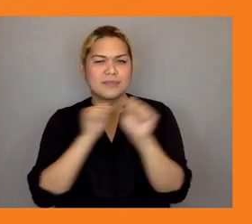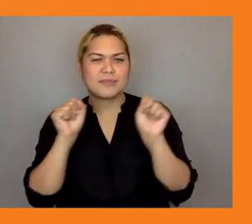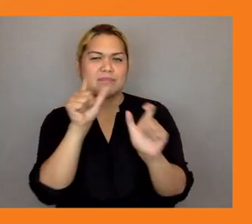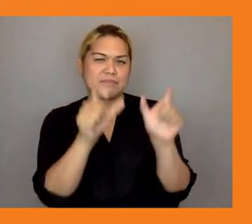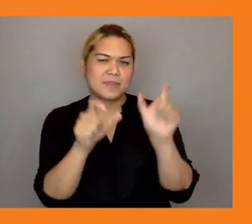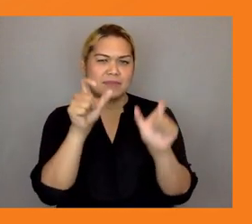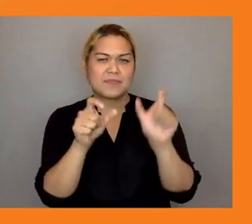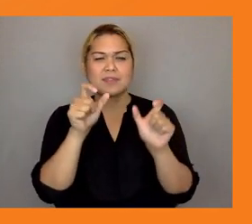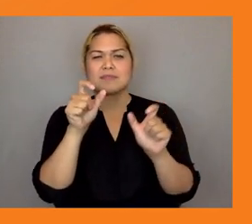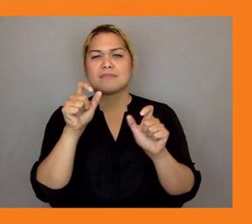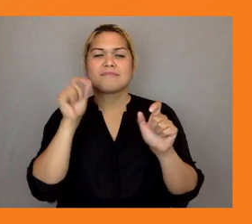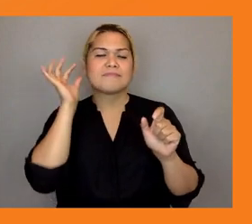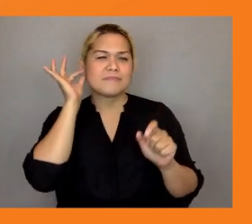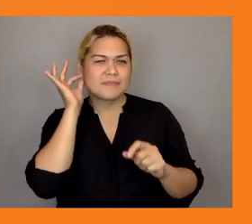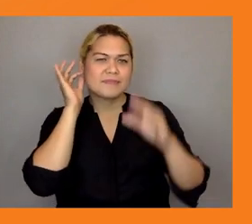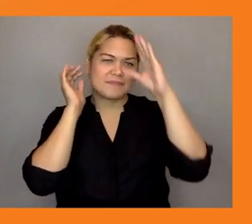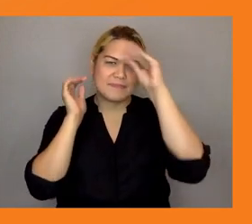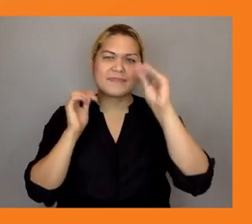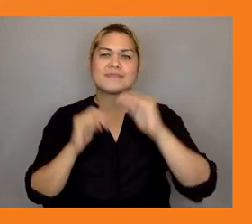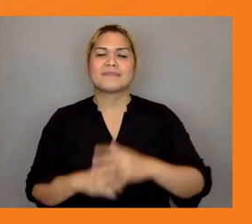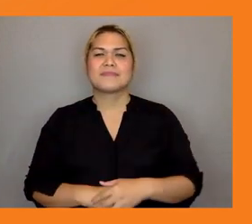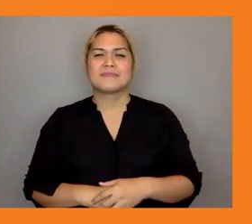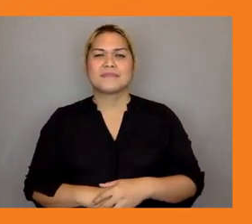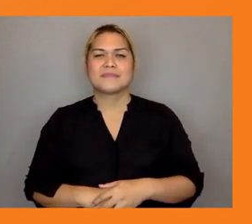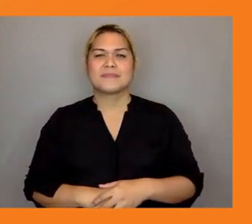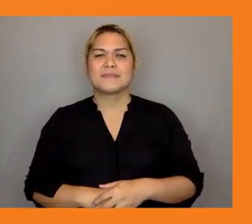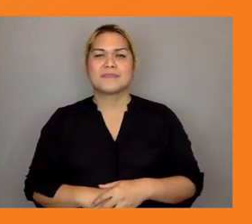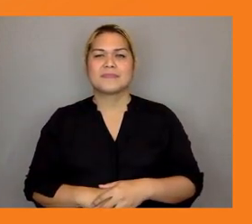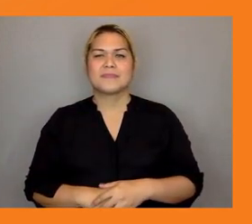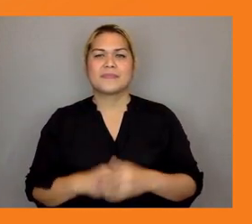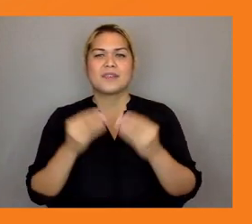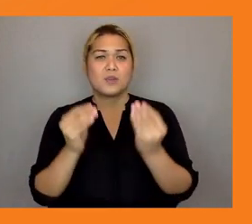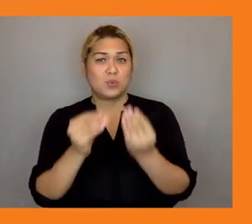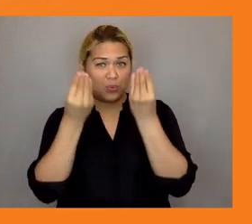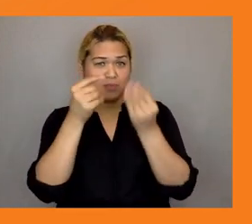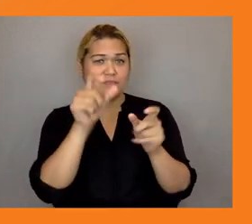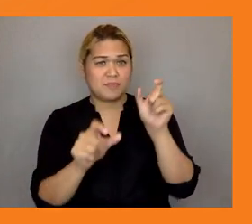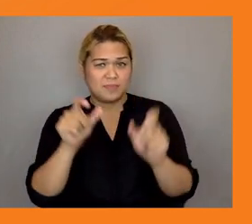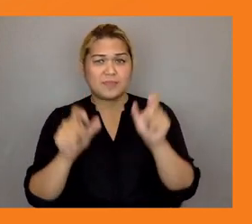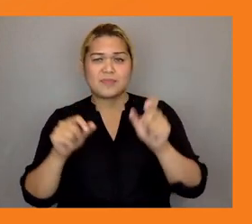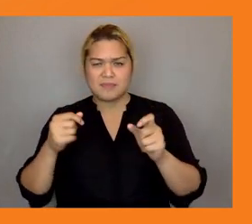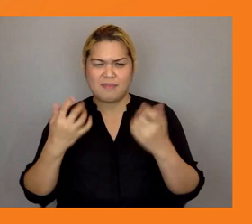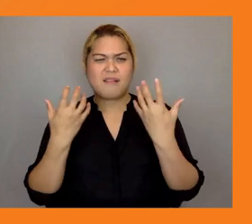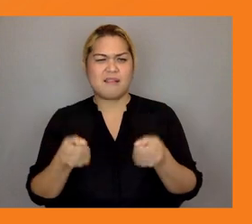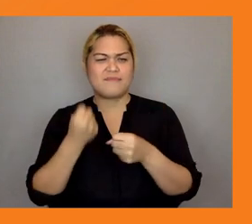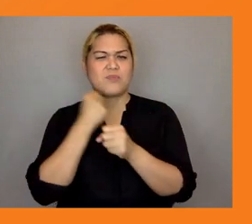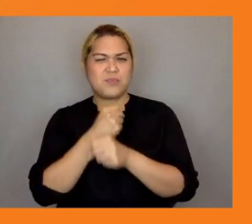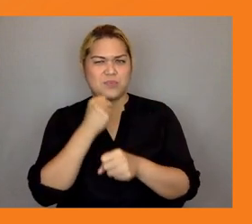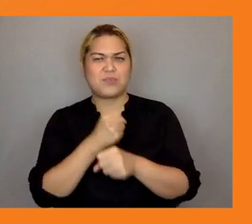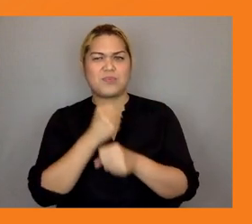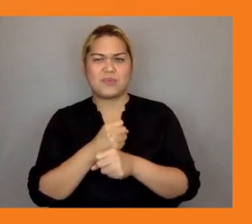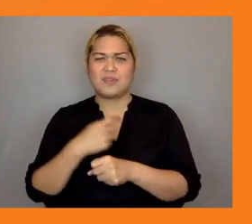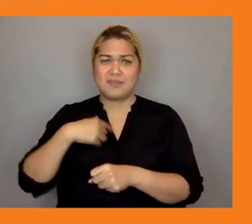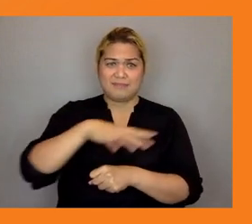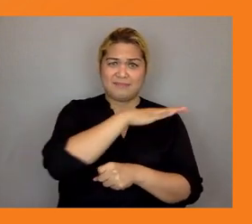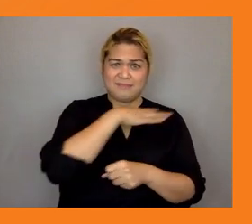people have been doing their part how about us have we been doing enough thank thank you and may